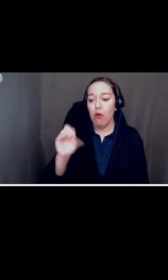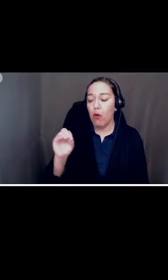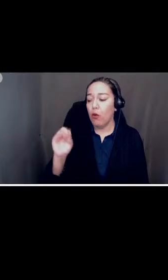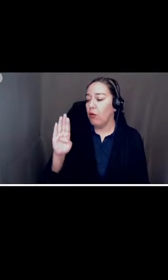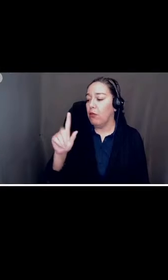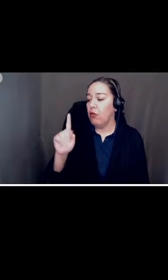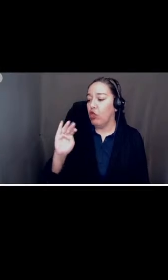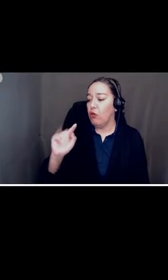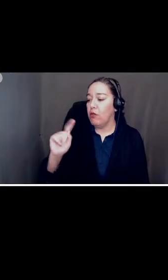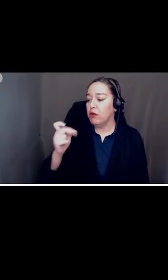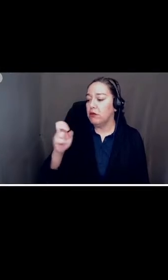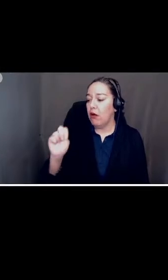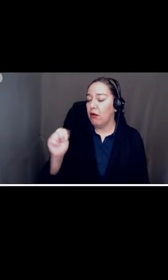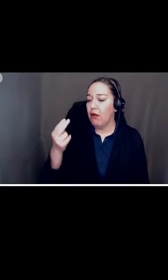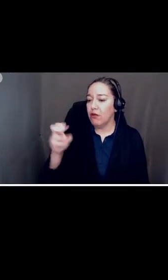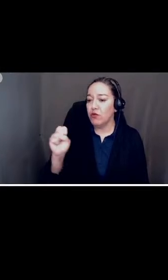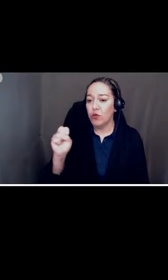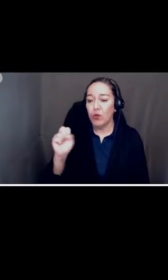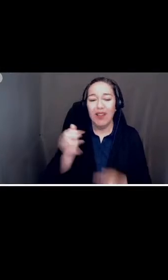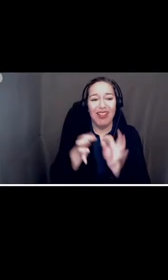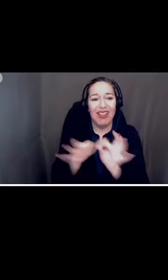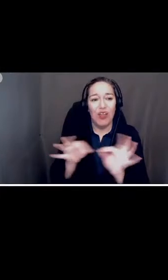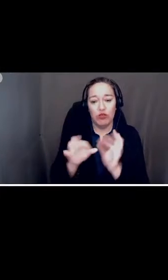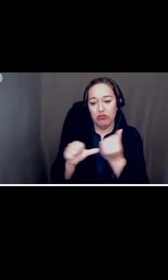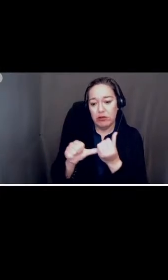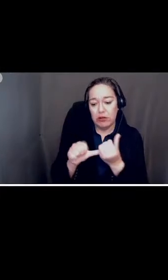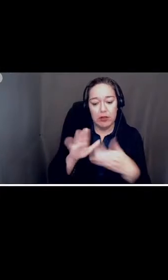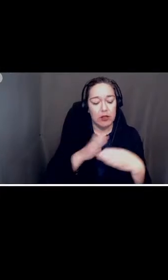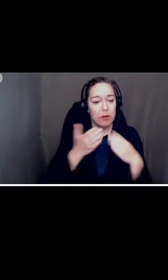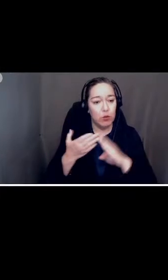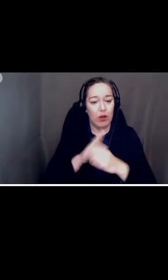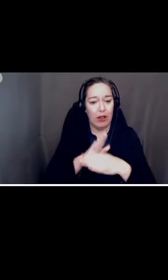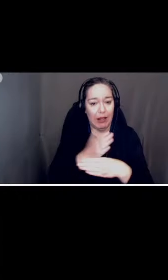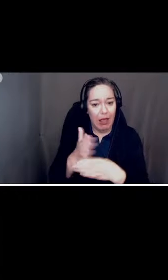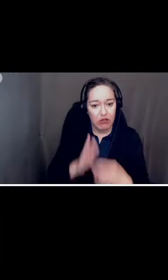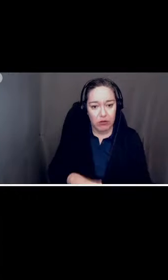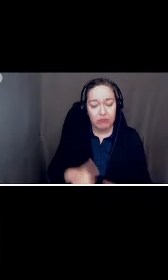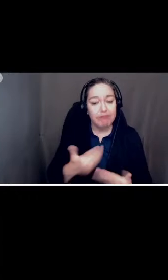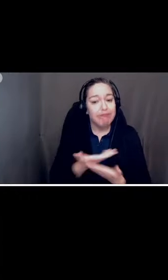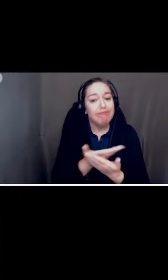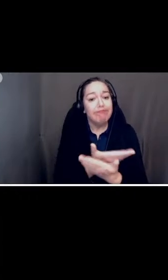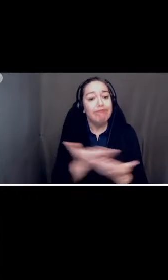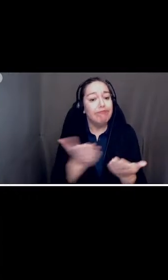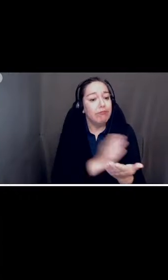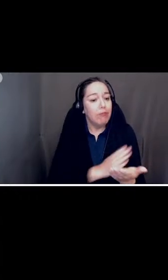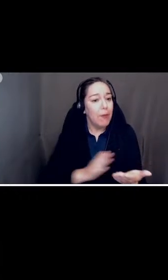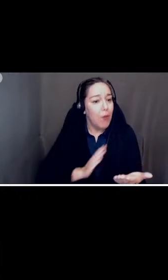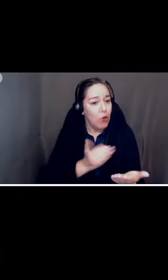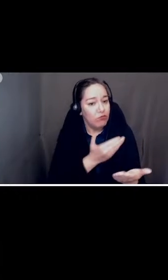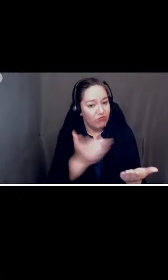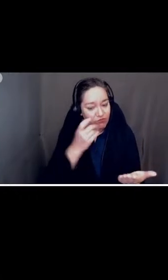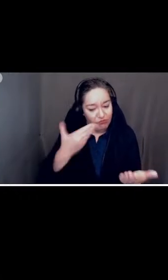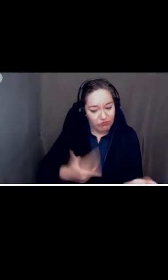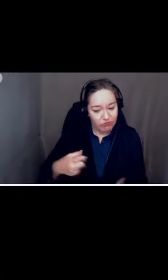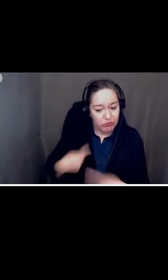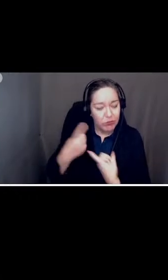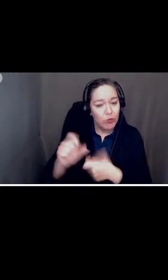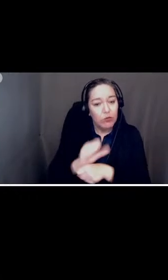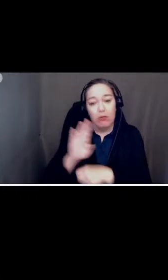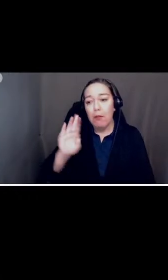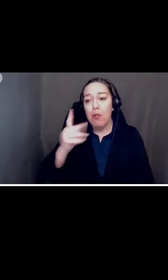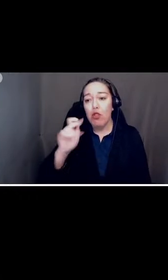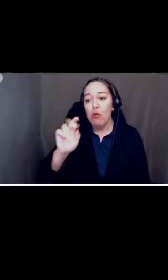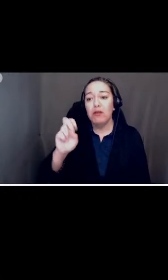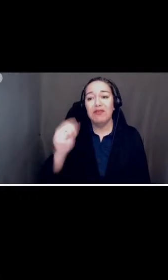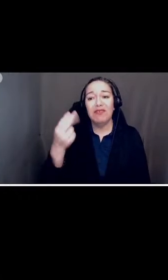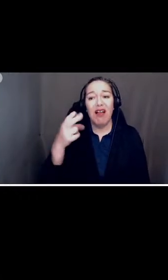assistant community angel dear dr miranda president flores and members of the board i have worked at bloomington high school for the past